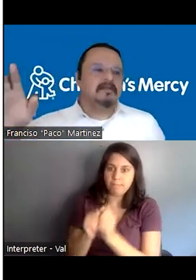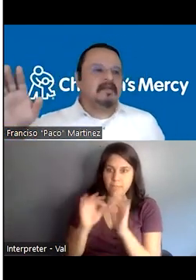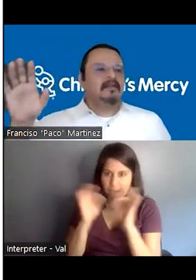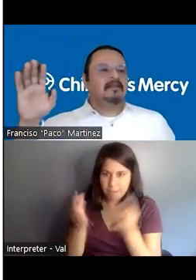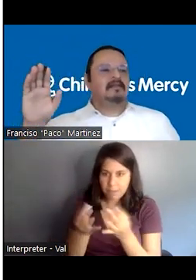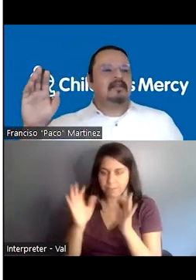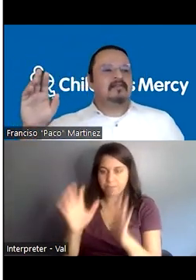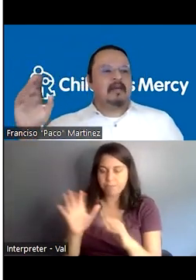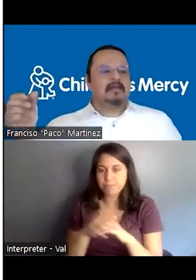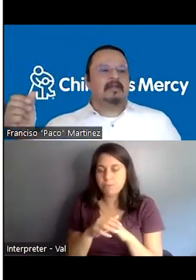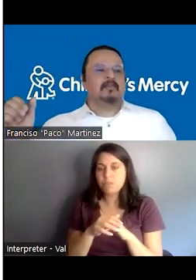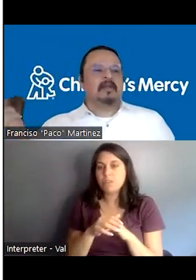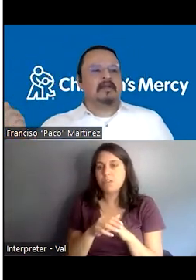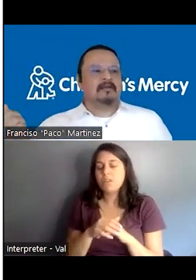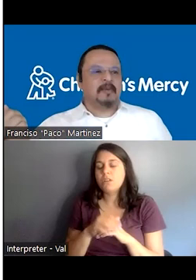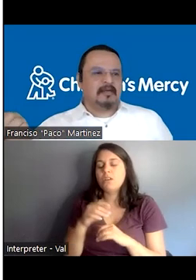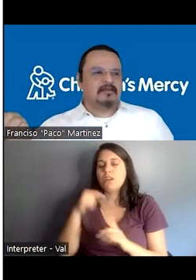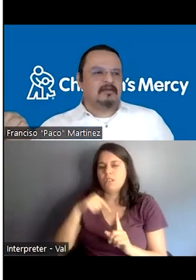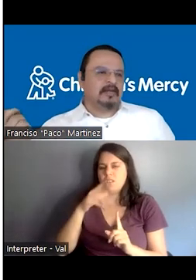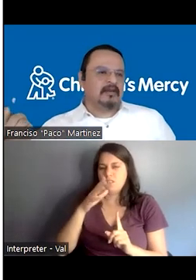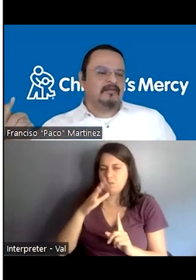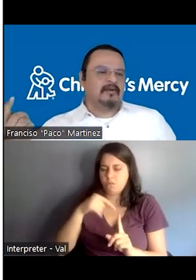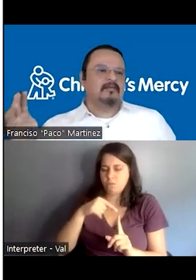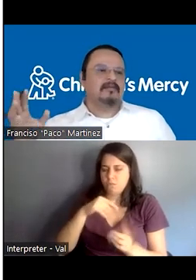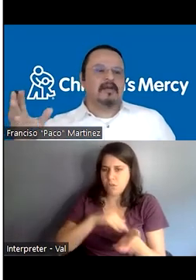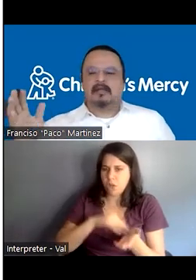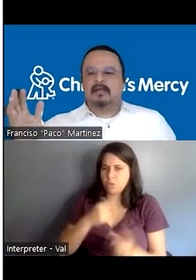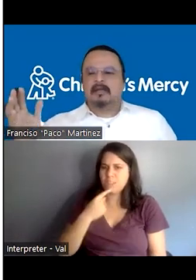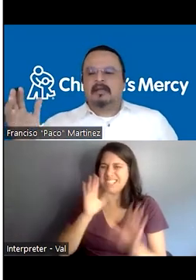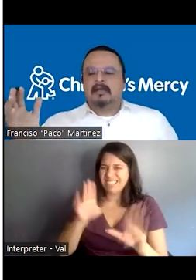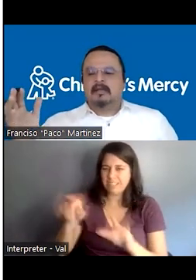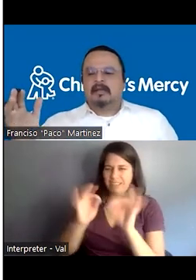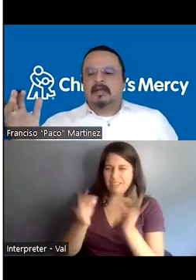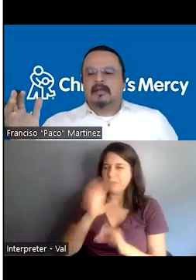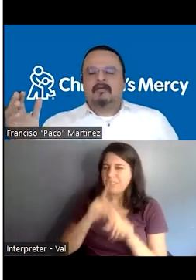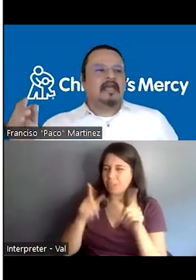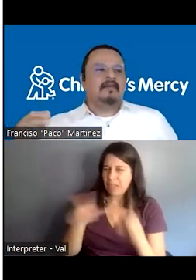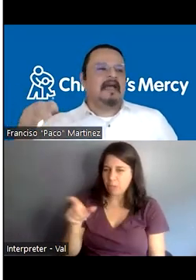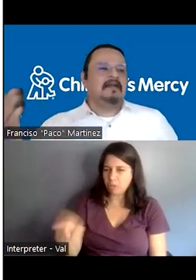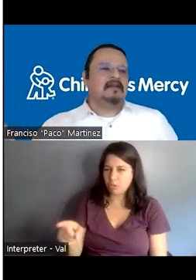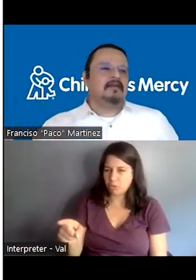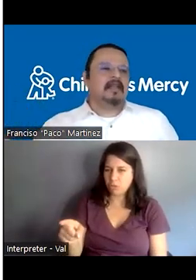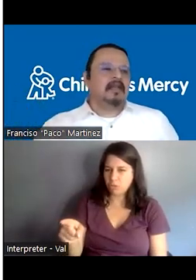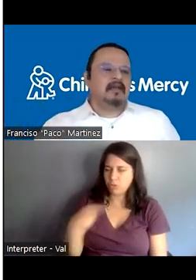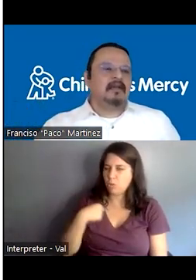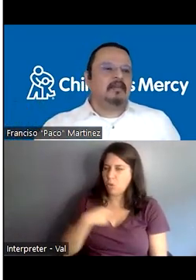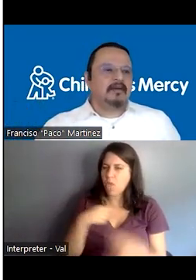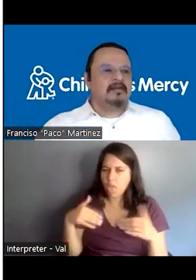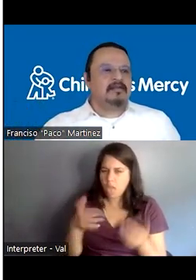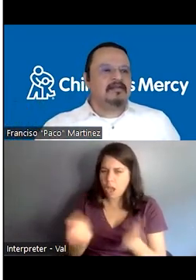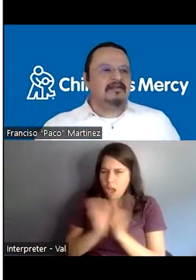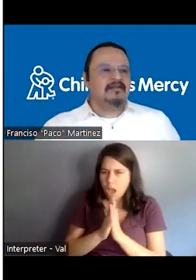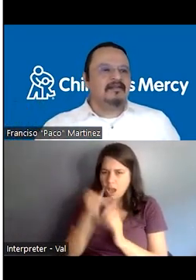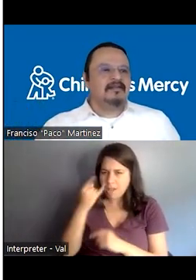I understand that these families speak Spanish or speak a different language, right? And we haven't asked them if they have any